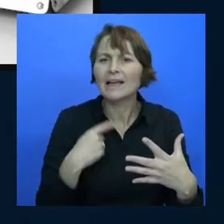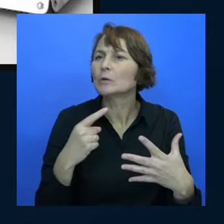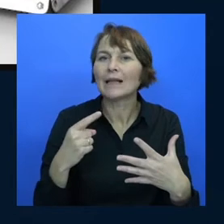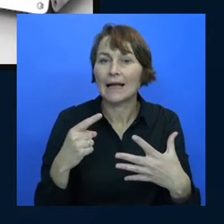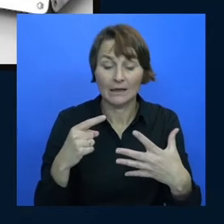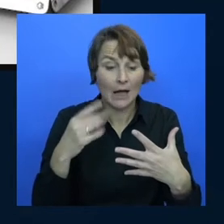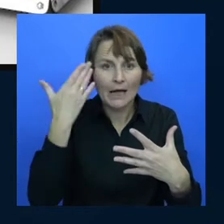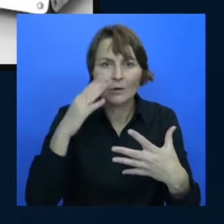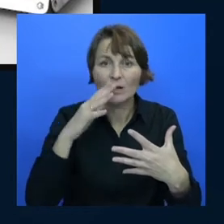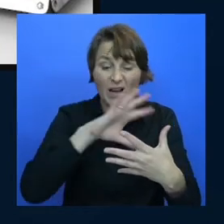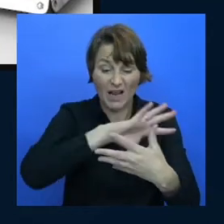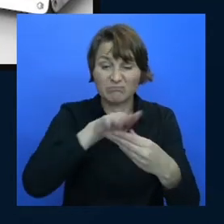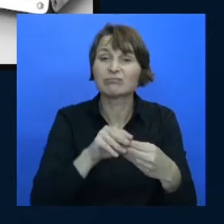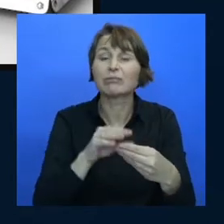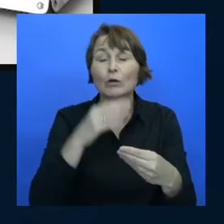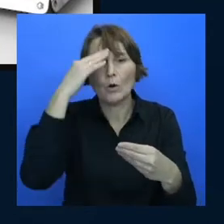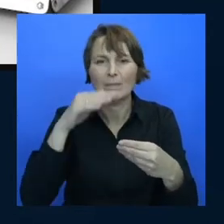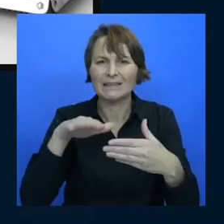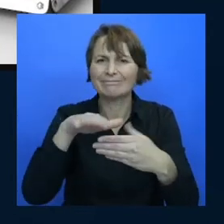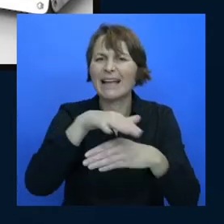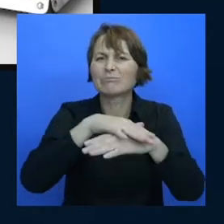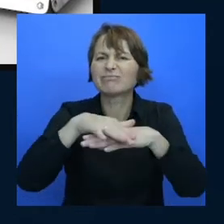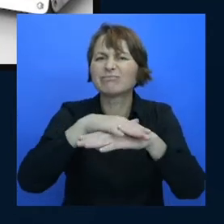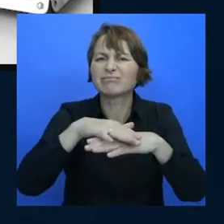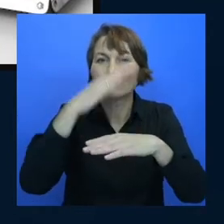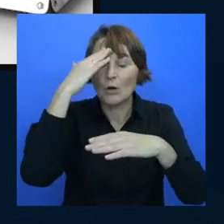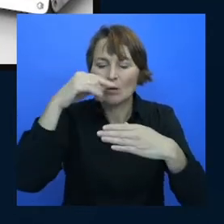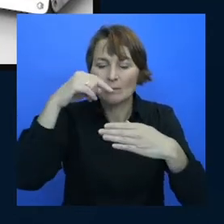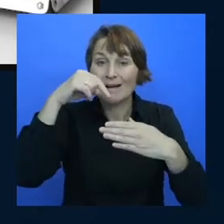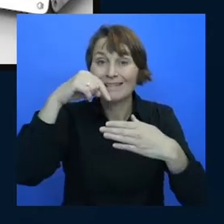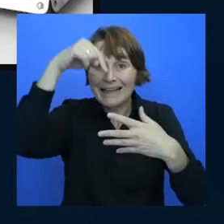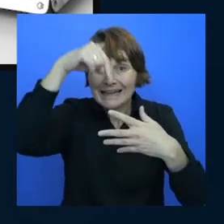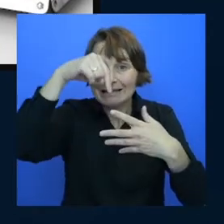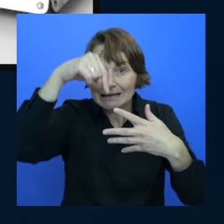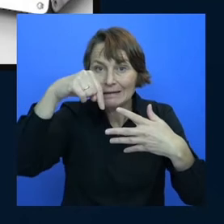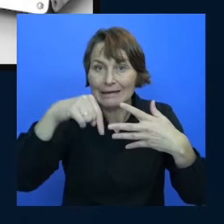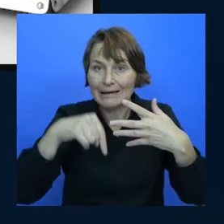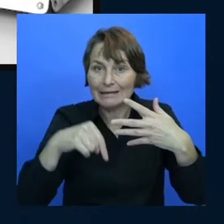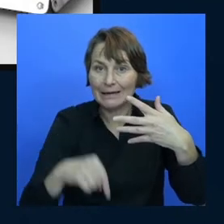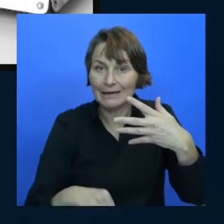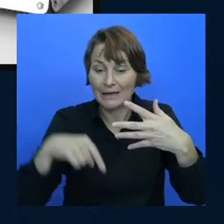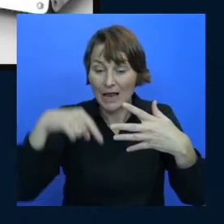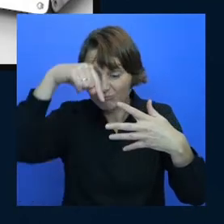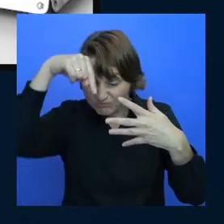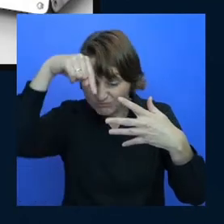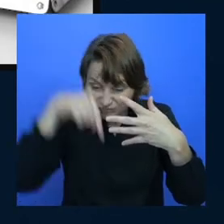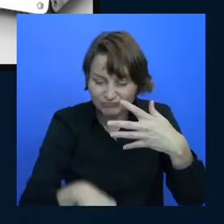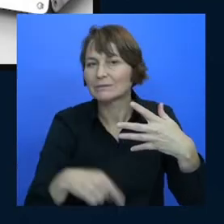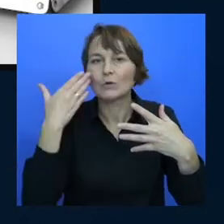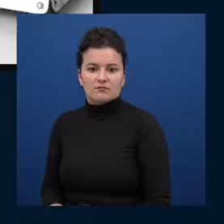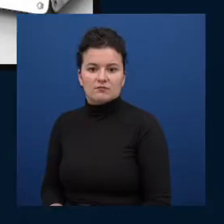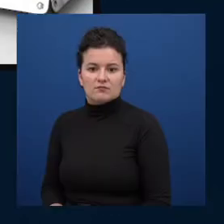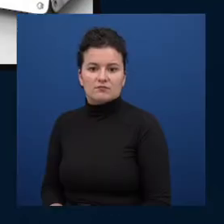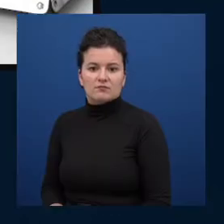computer knows nothing nothing it has no context yeah when people say computers are hard computers are not hard